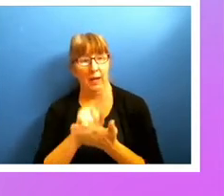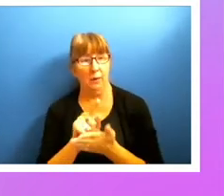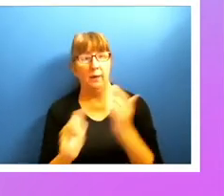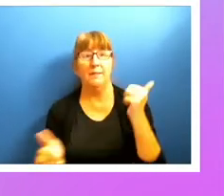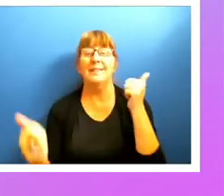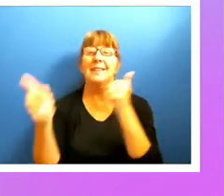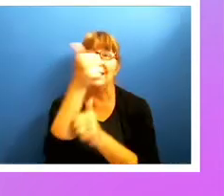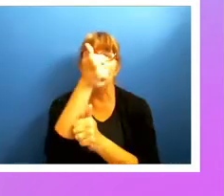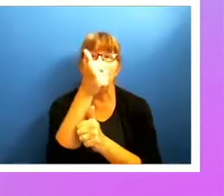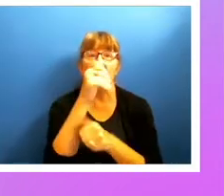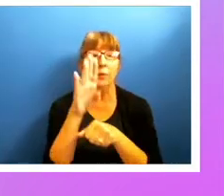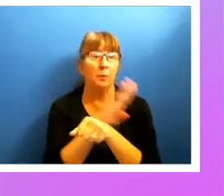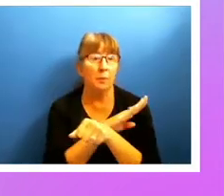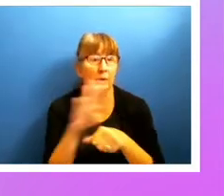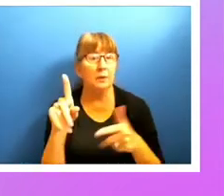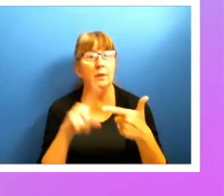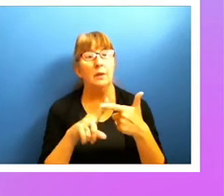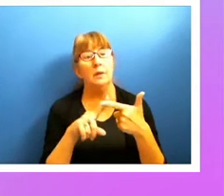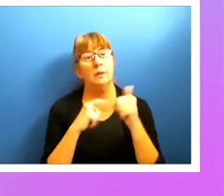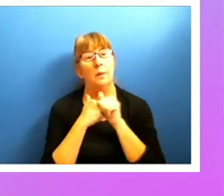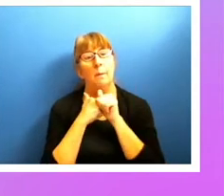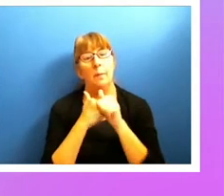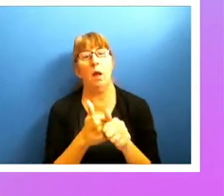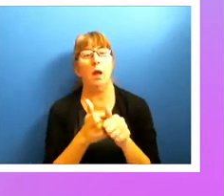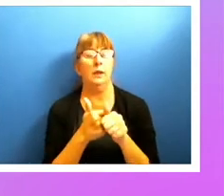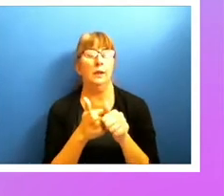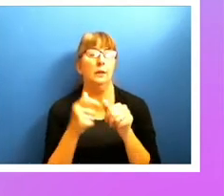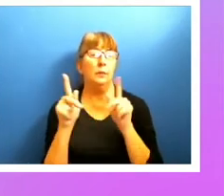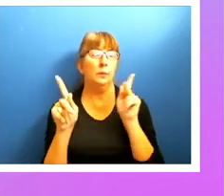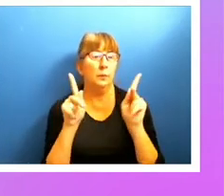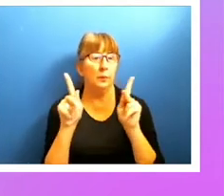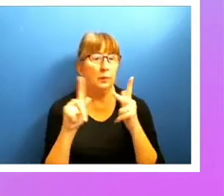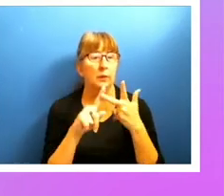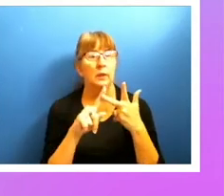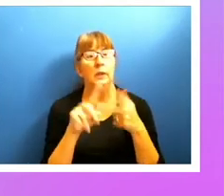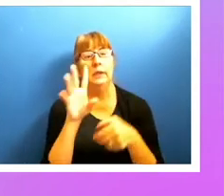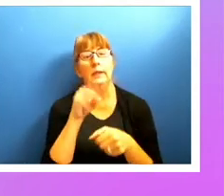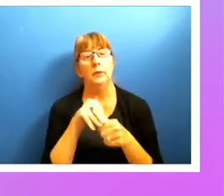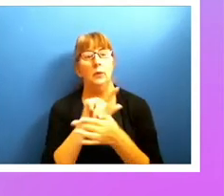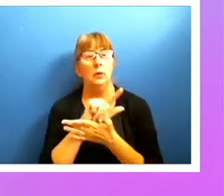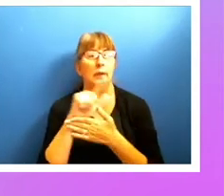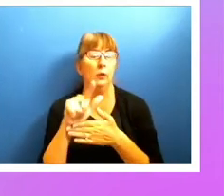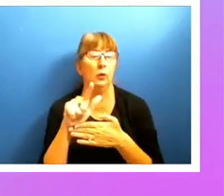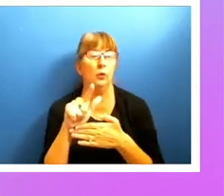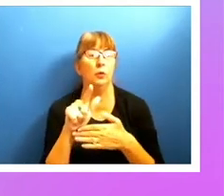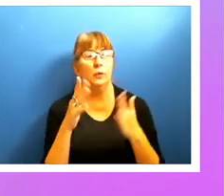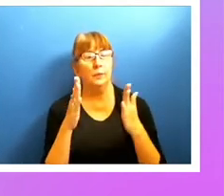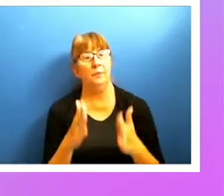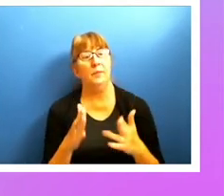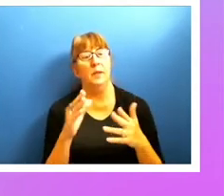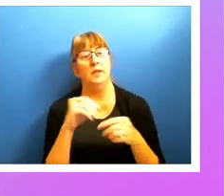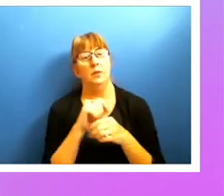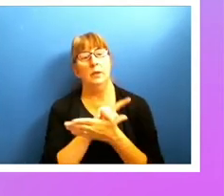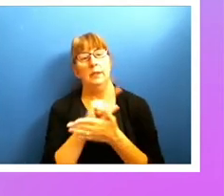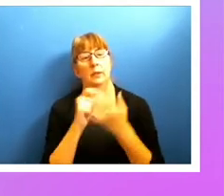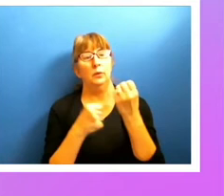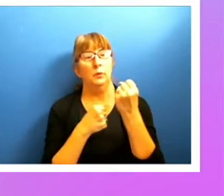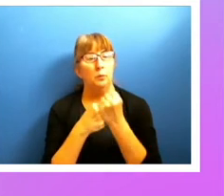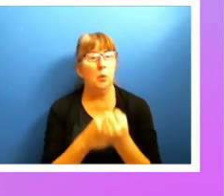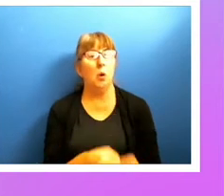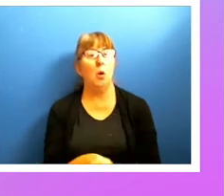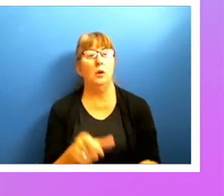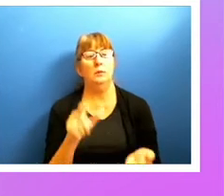got those compliance and regulatory personnel, I've got internal legal counsel, internal legal support, internal subject matter experts,